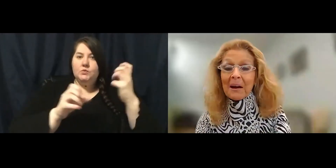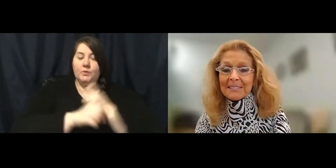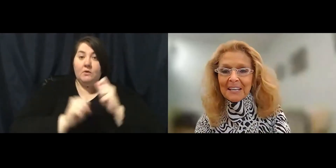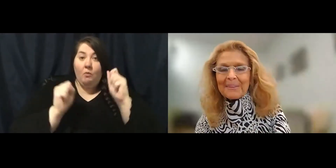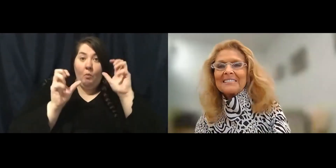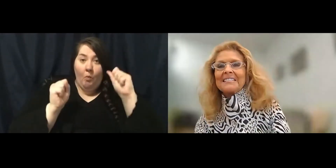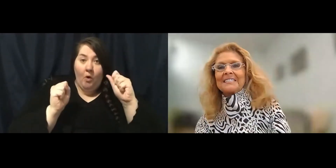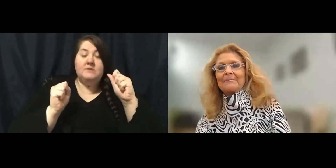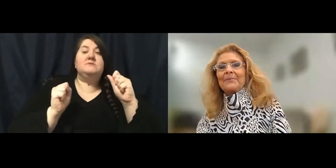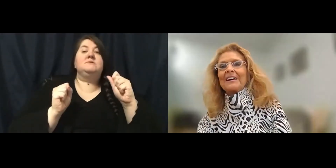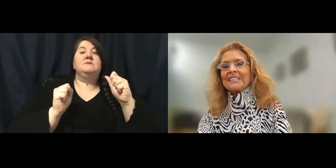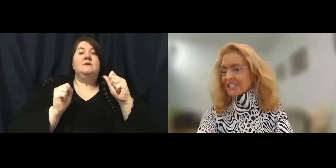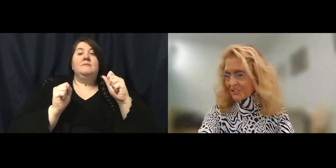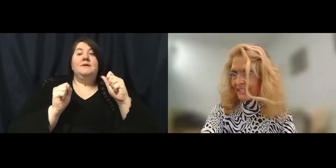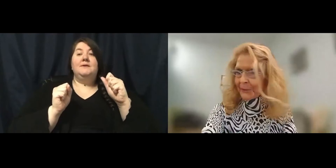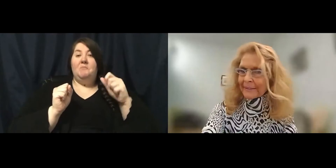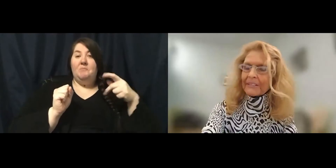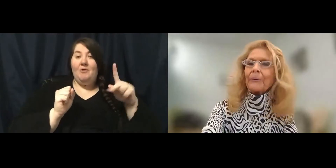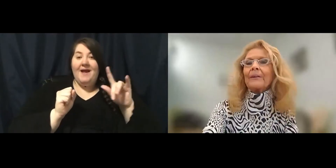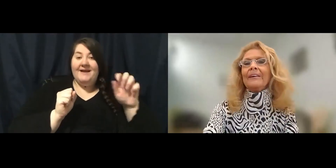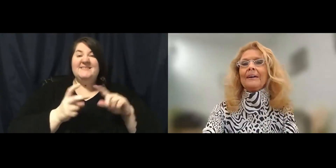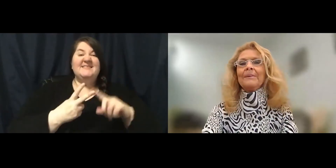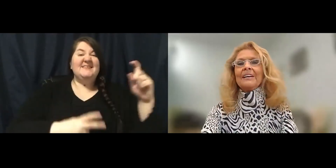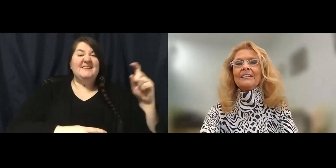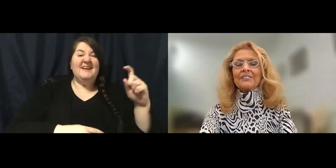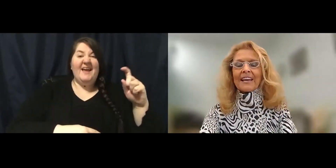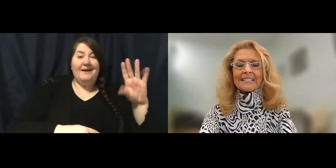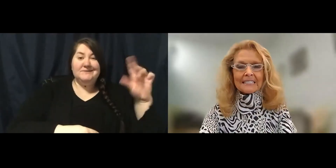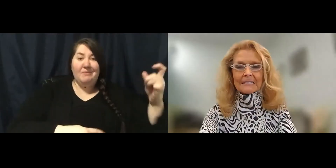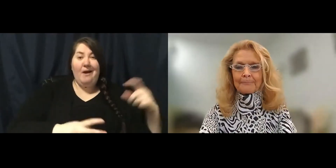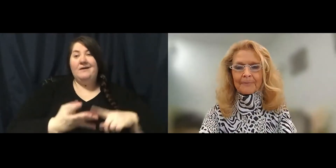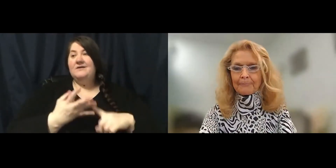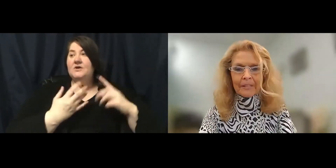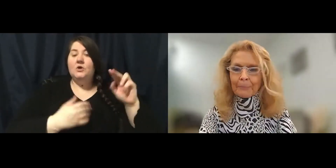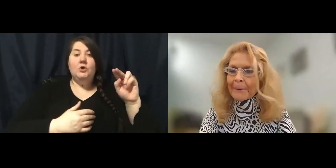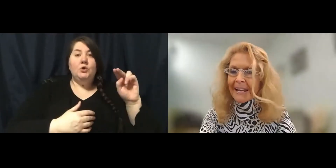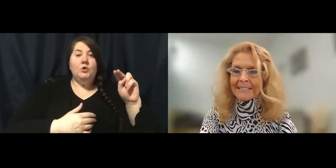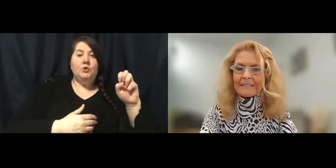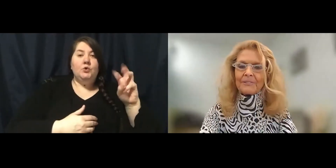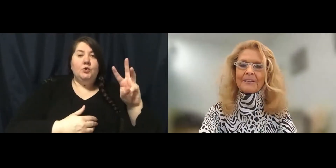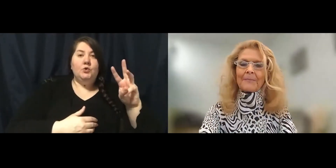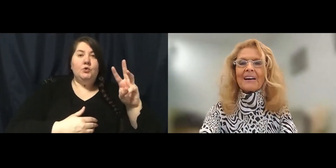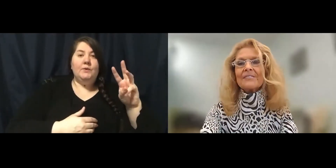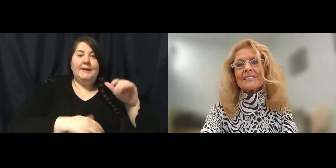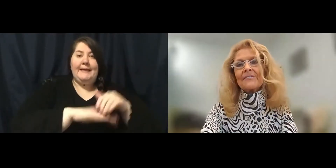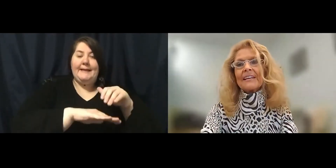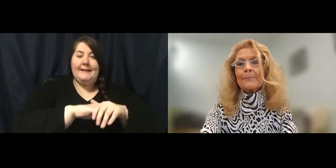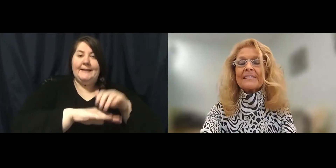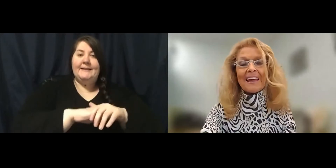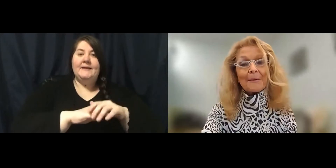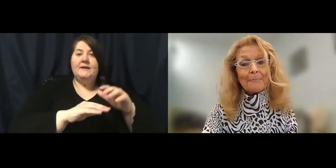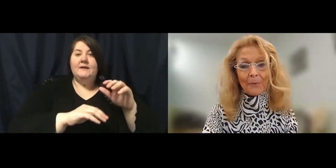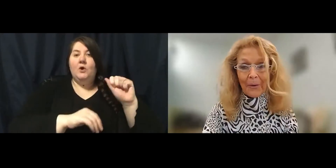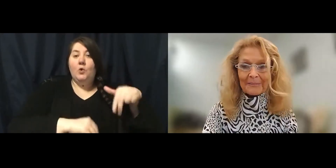Xbox gaming system. We have tickets to the New England Aquarium, to the Peabody Essex Museum, the House of the Seven